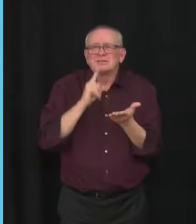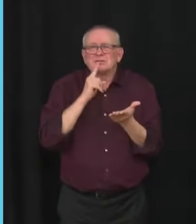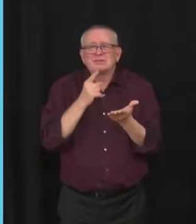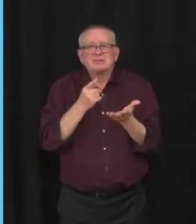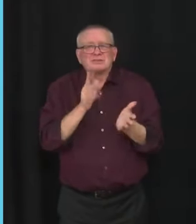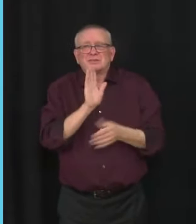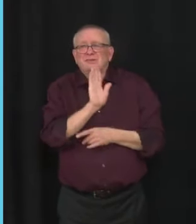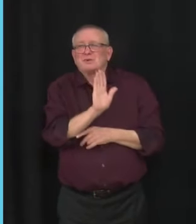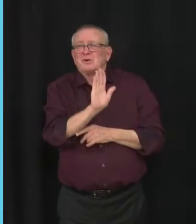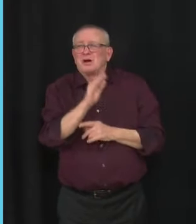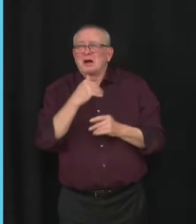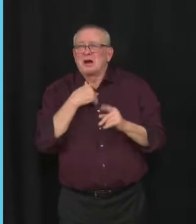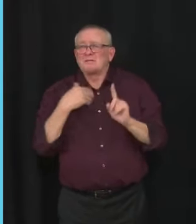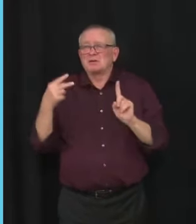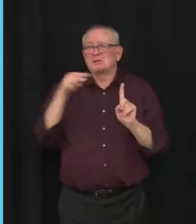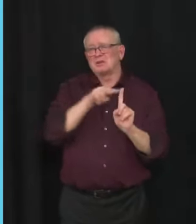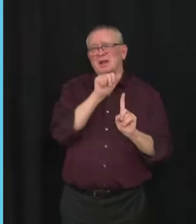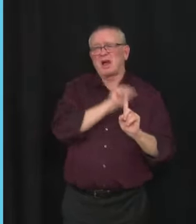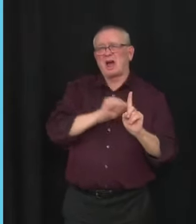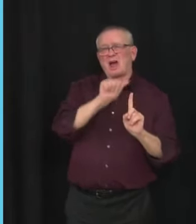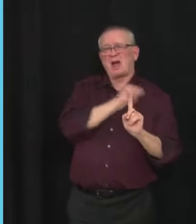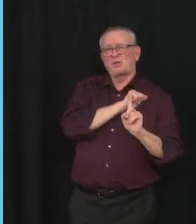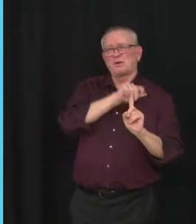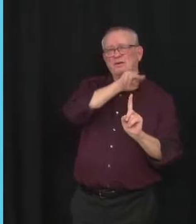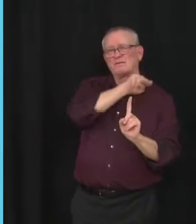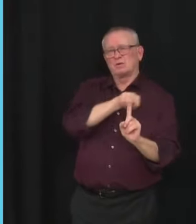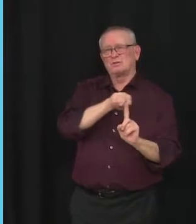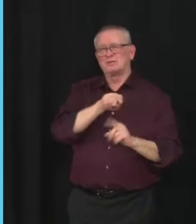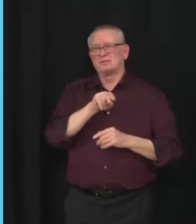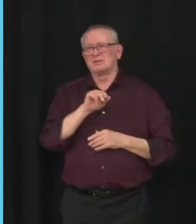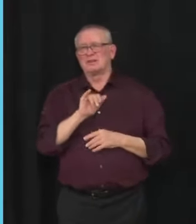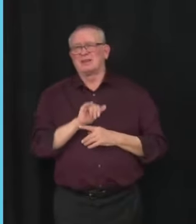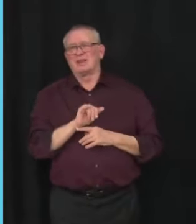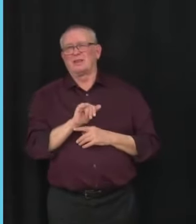of views that he holds? So it's time that he be held to account, in my view.